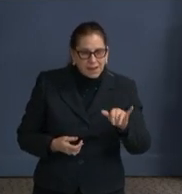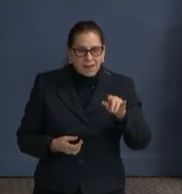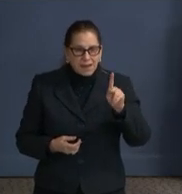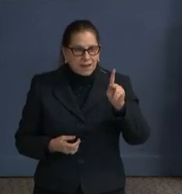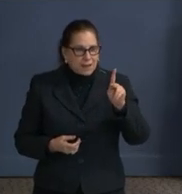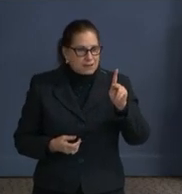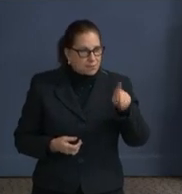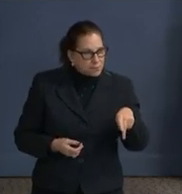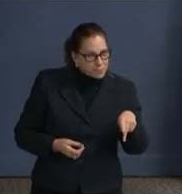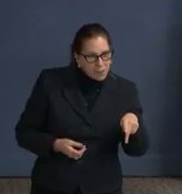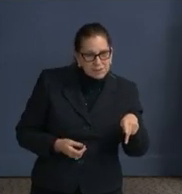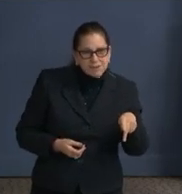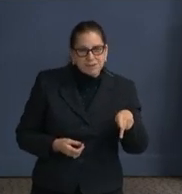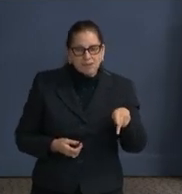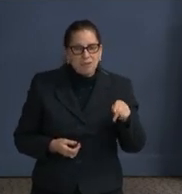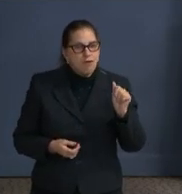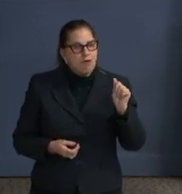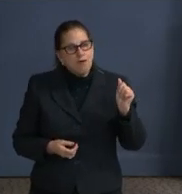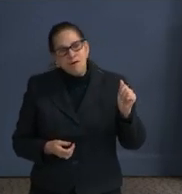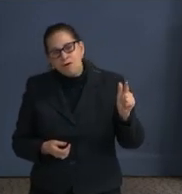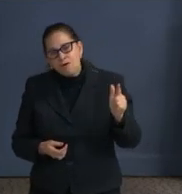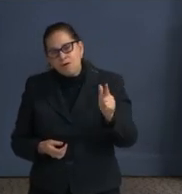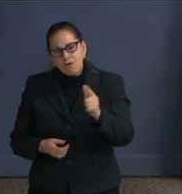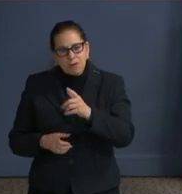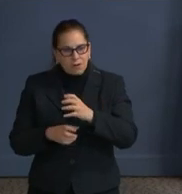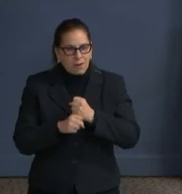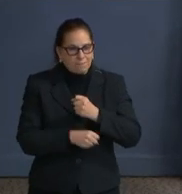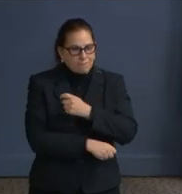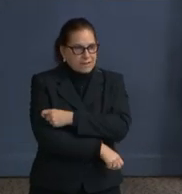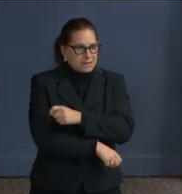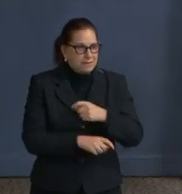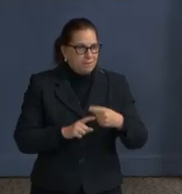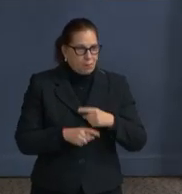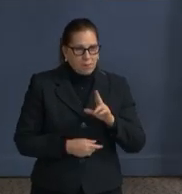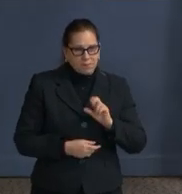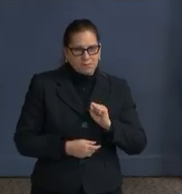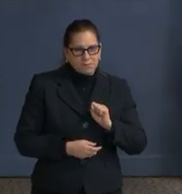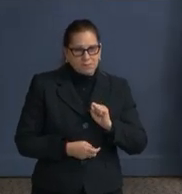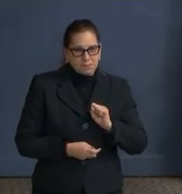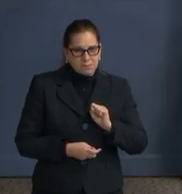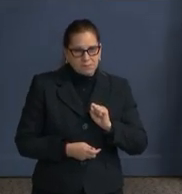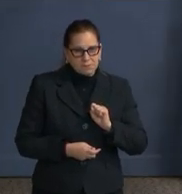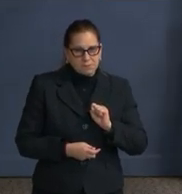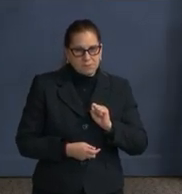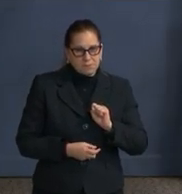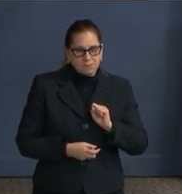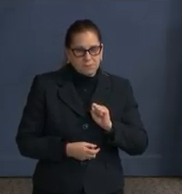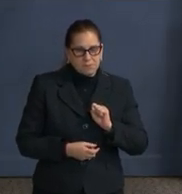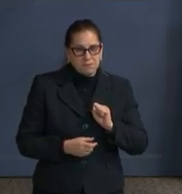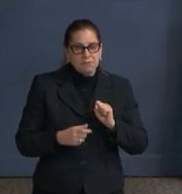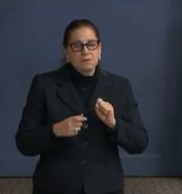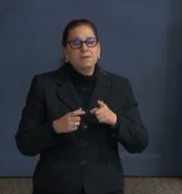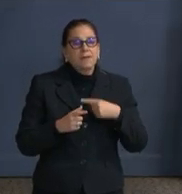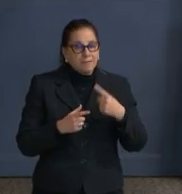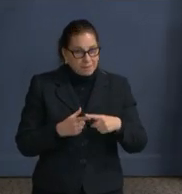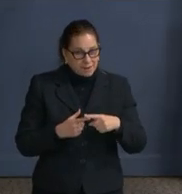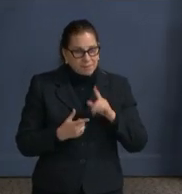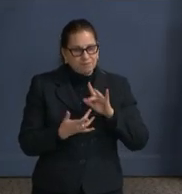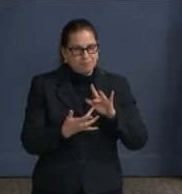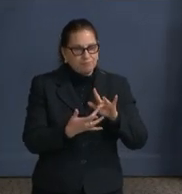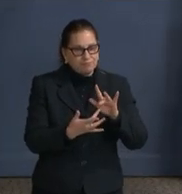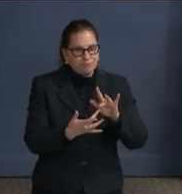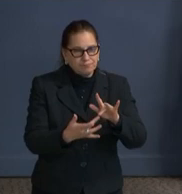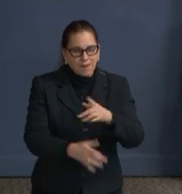or community health centers receive vaccine from us in order to be able to reach their patient population. We are one of the